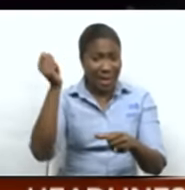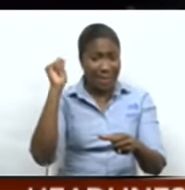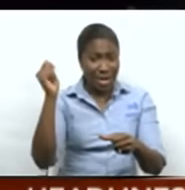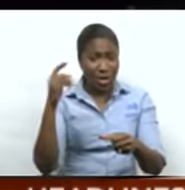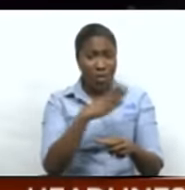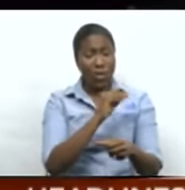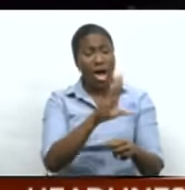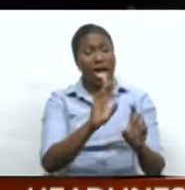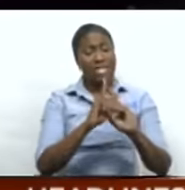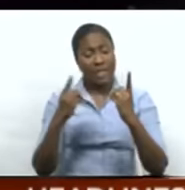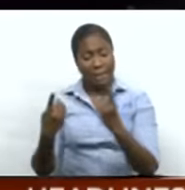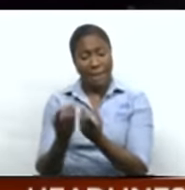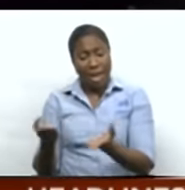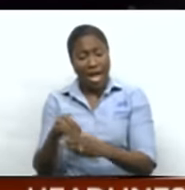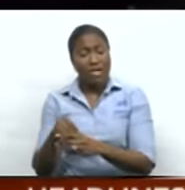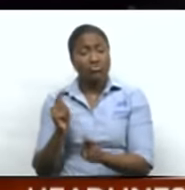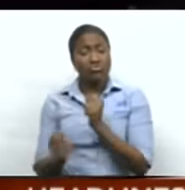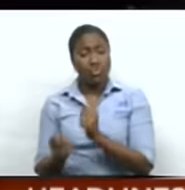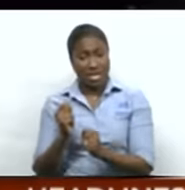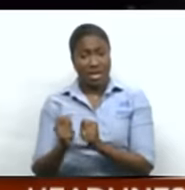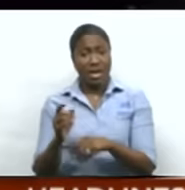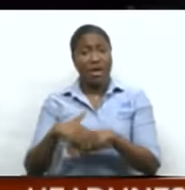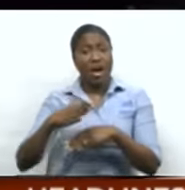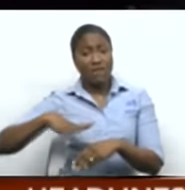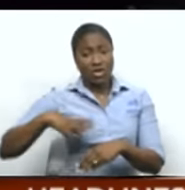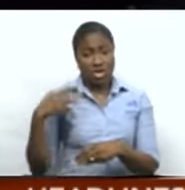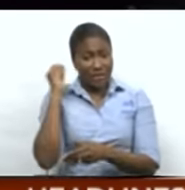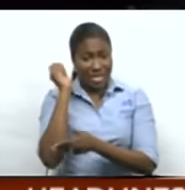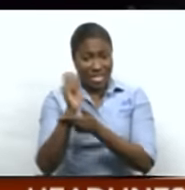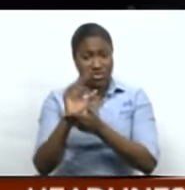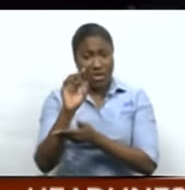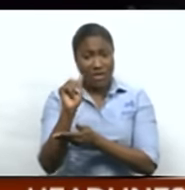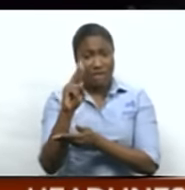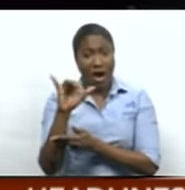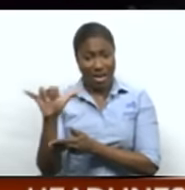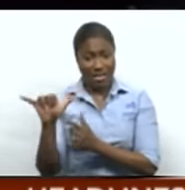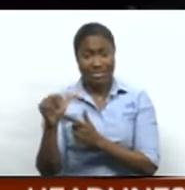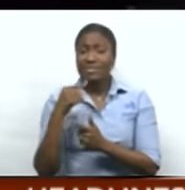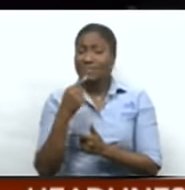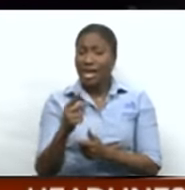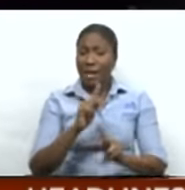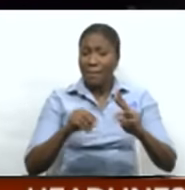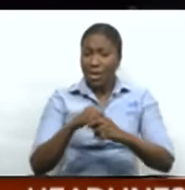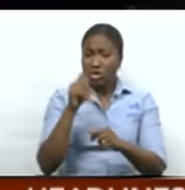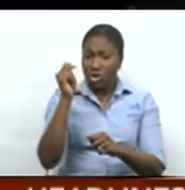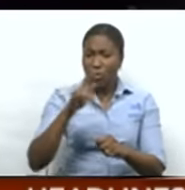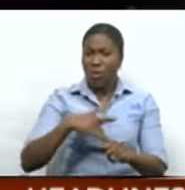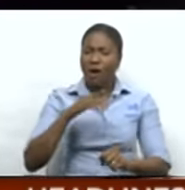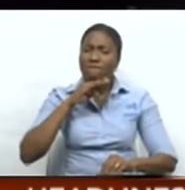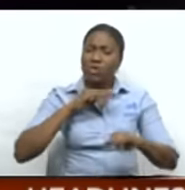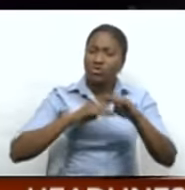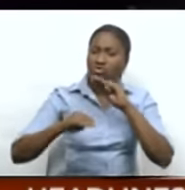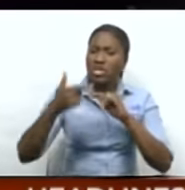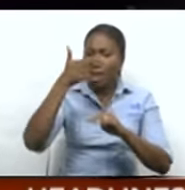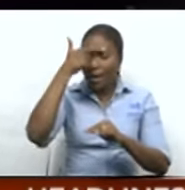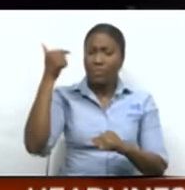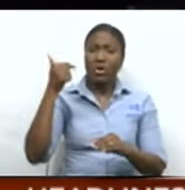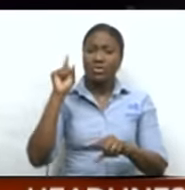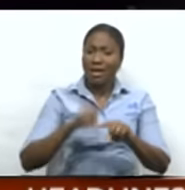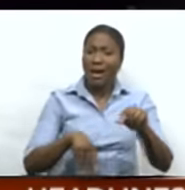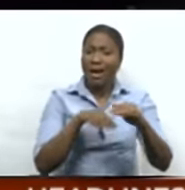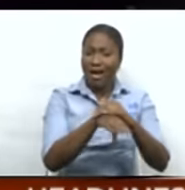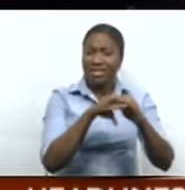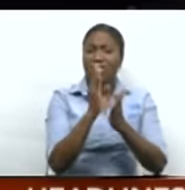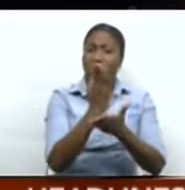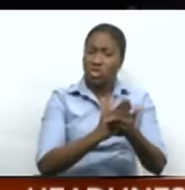department in Trinidad. This comes after Chief Secretary Farley Augustine revealed that Tobagonians were frustrated over being unable to